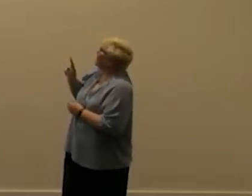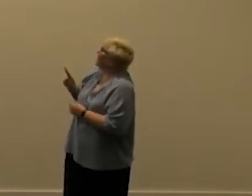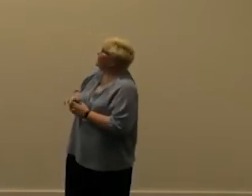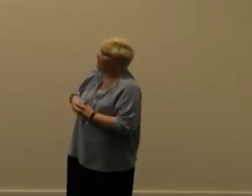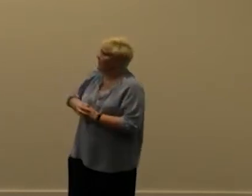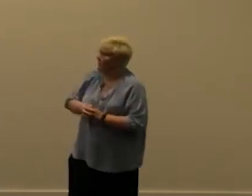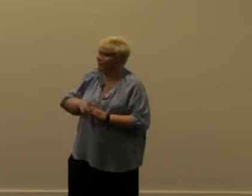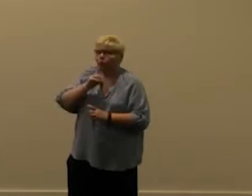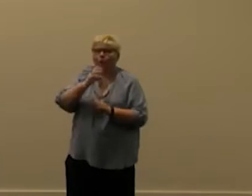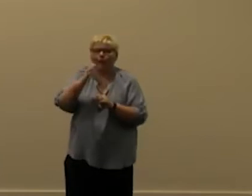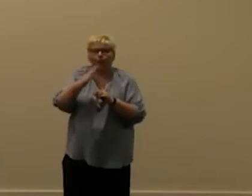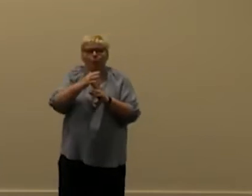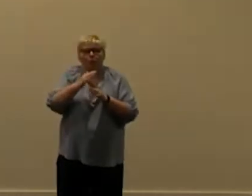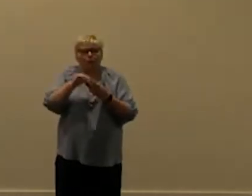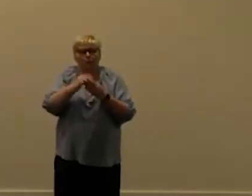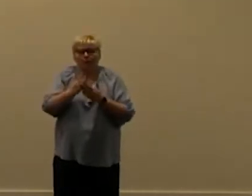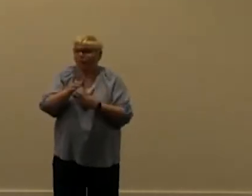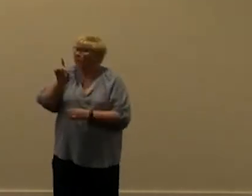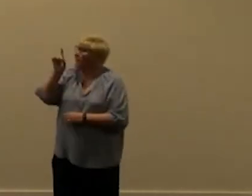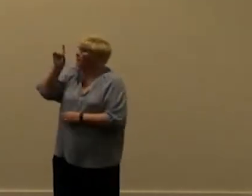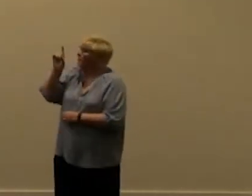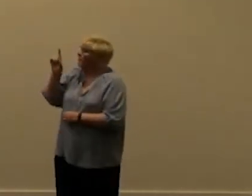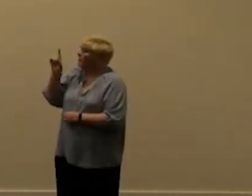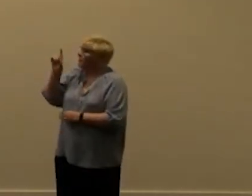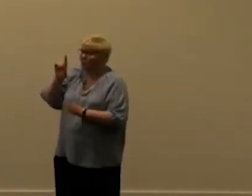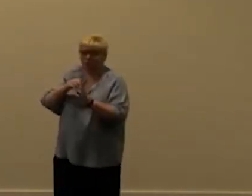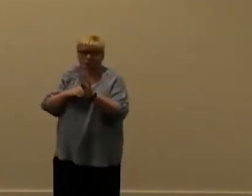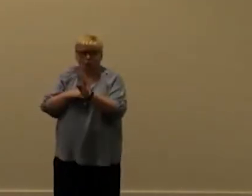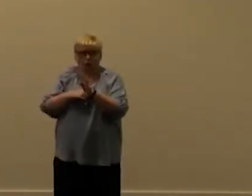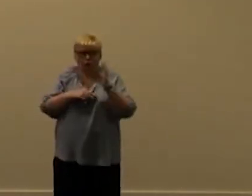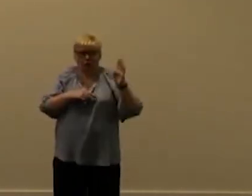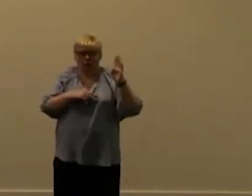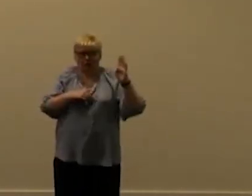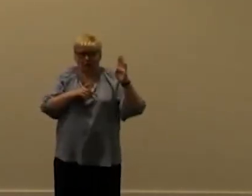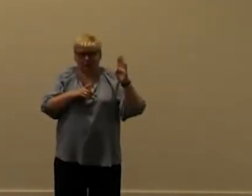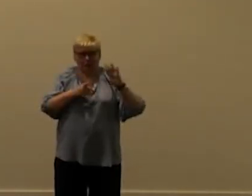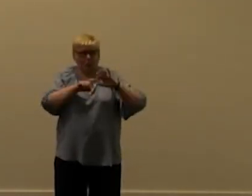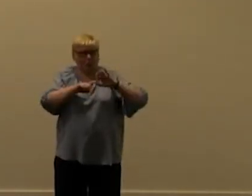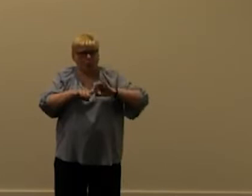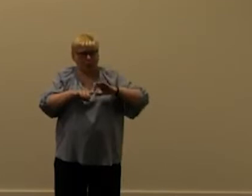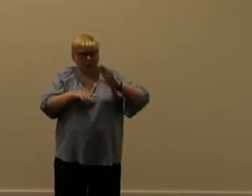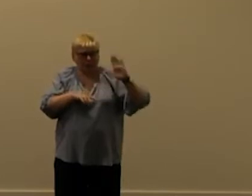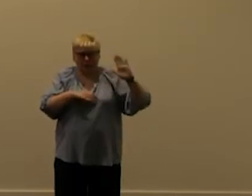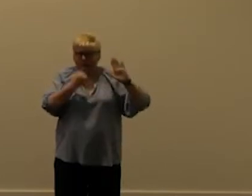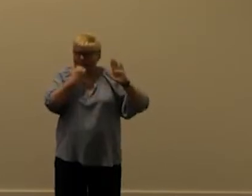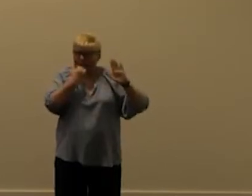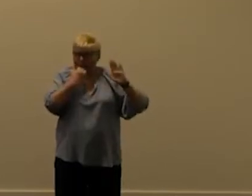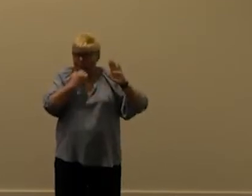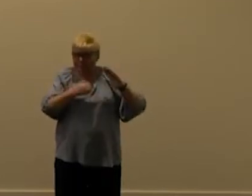is that the important part is the one on the right hand side here we can see consumed quantity we'll see the dates